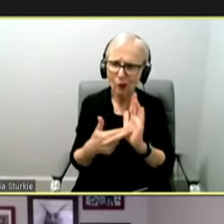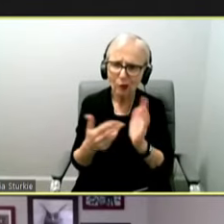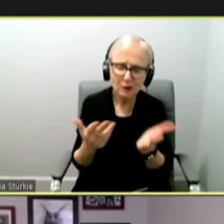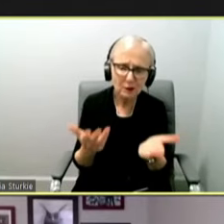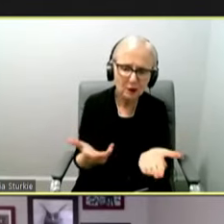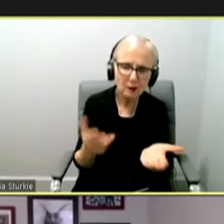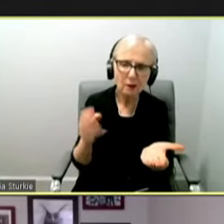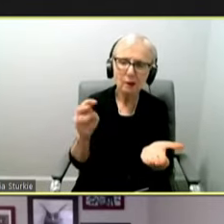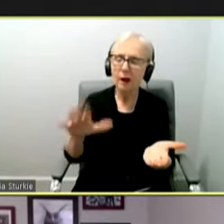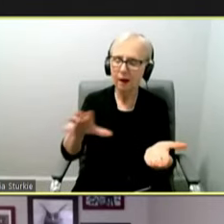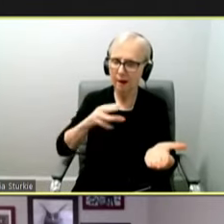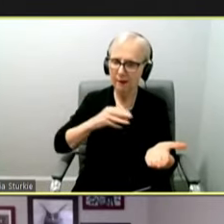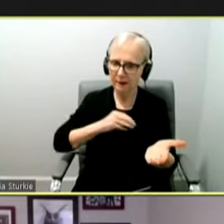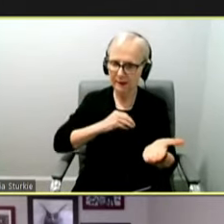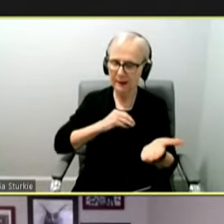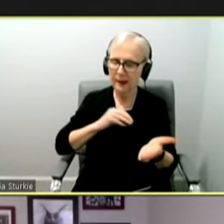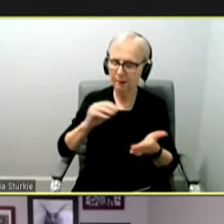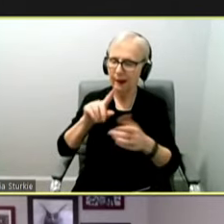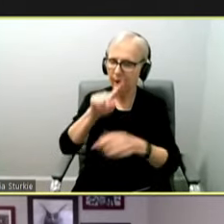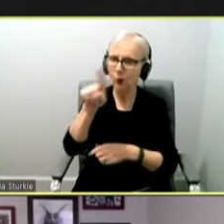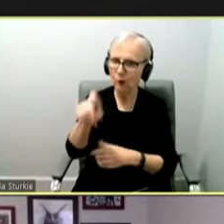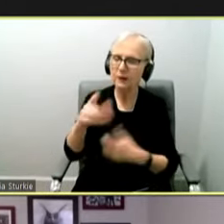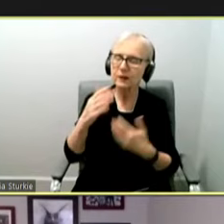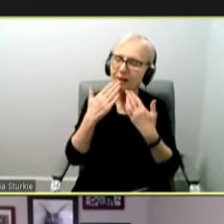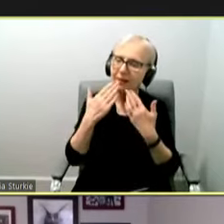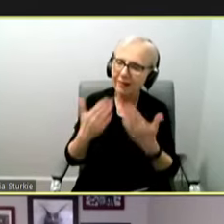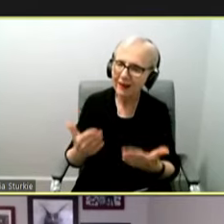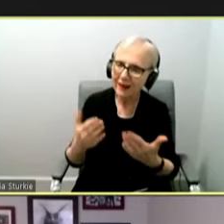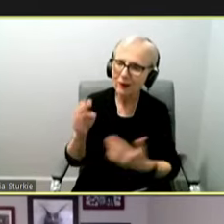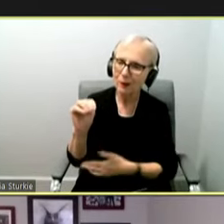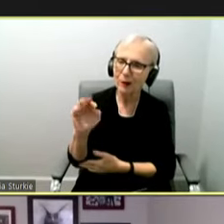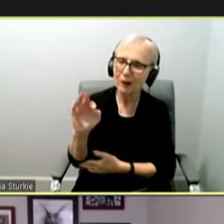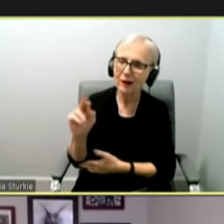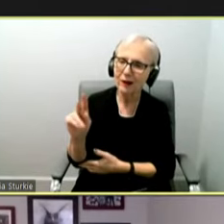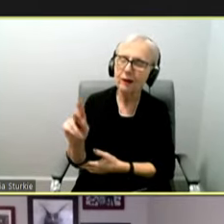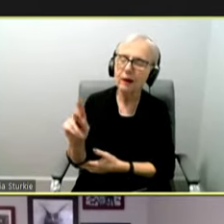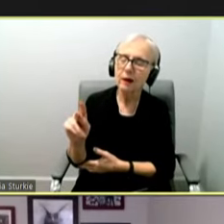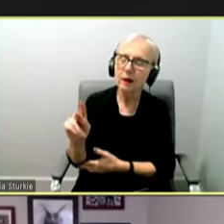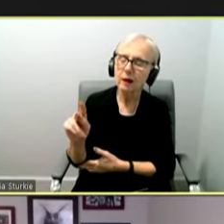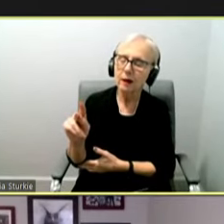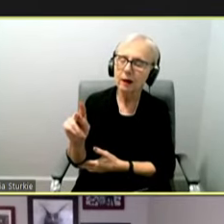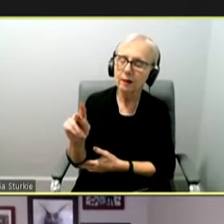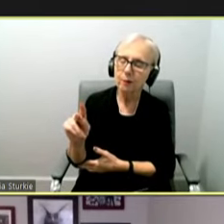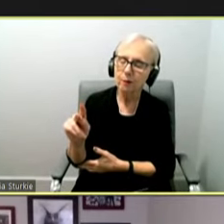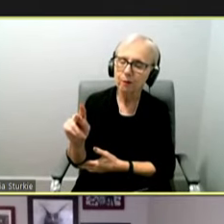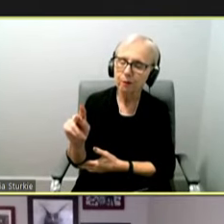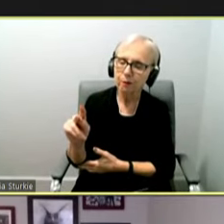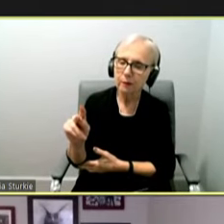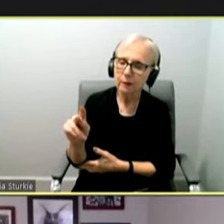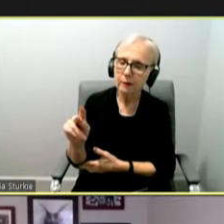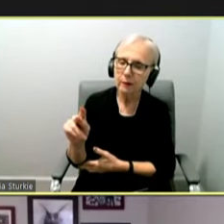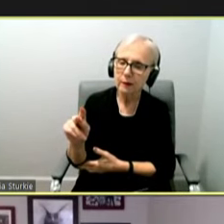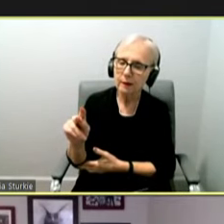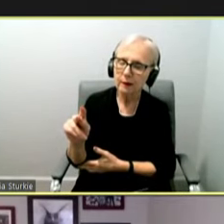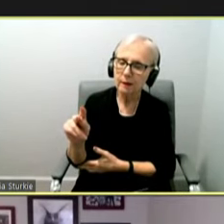Mark, I'll take that question, and thank you all for joining today. You know, top line, our crisis standards